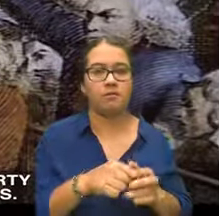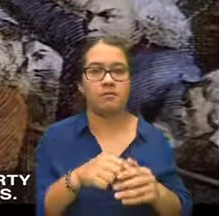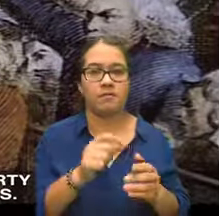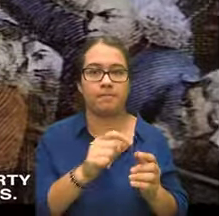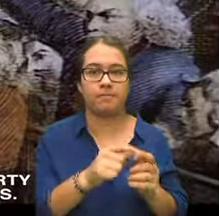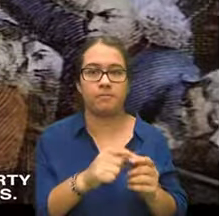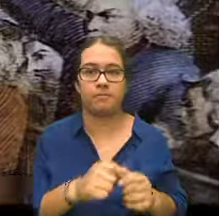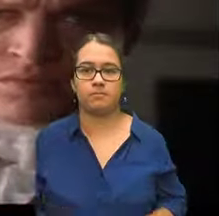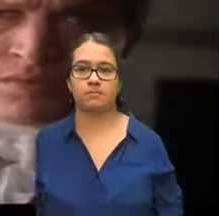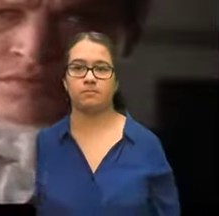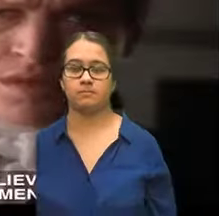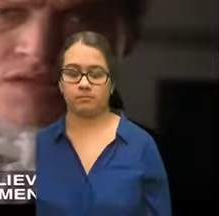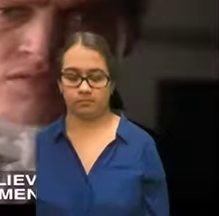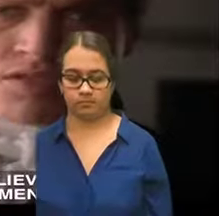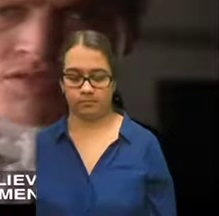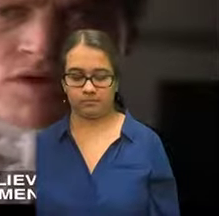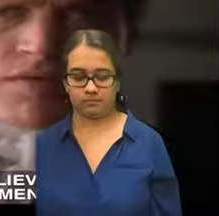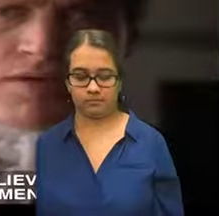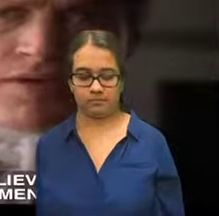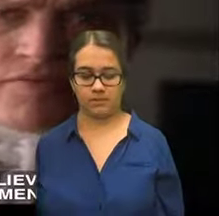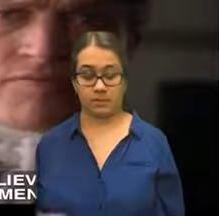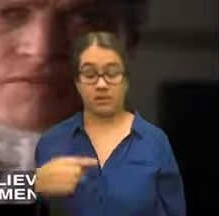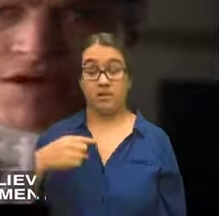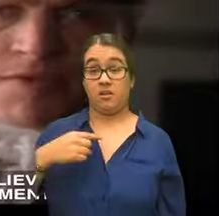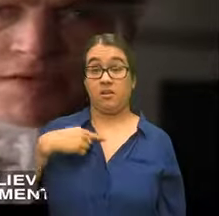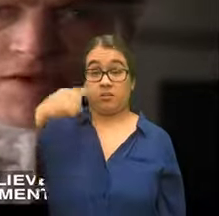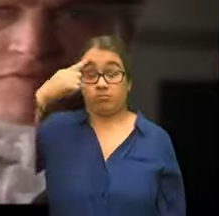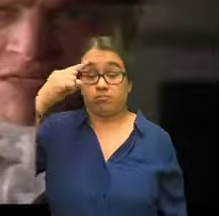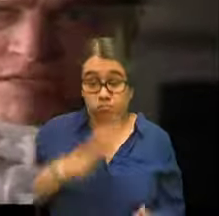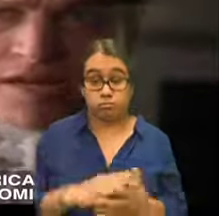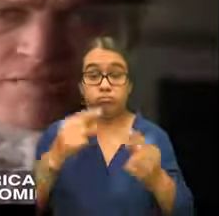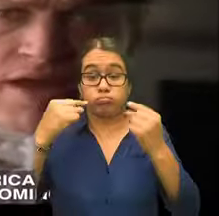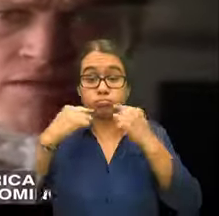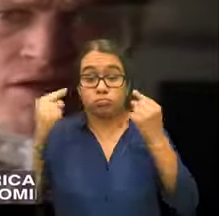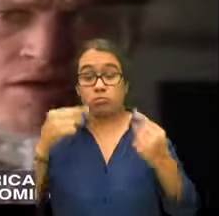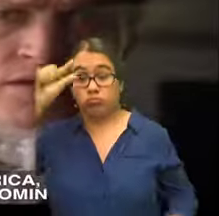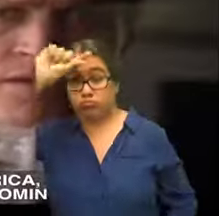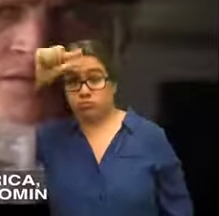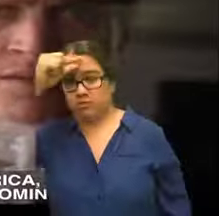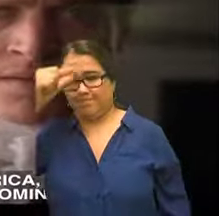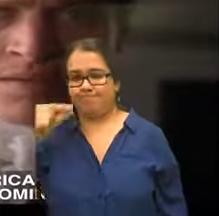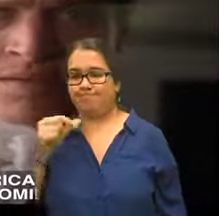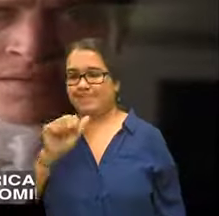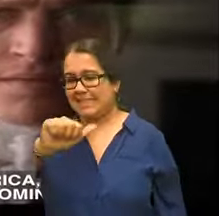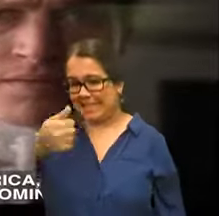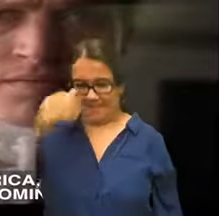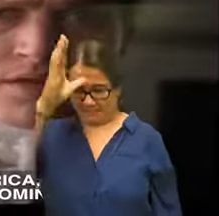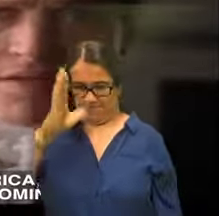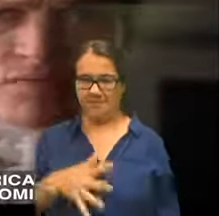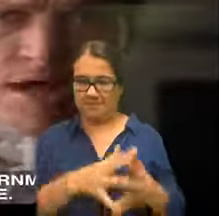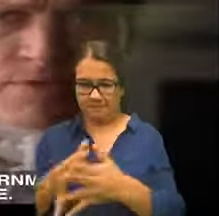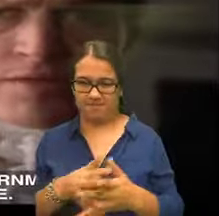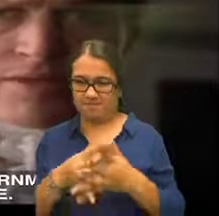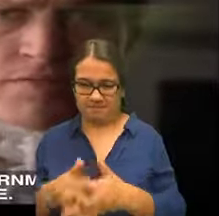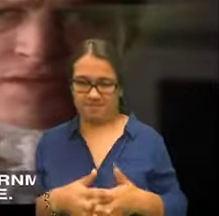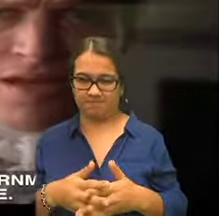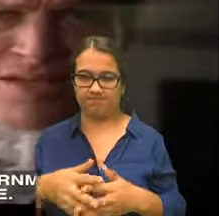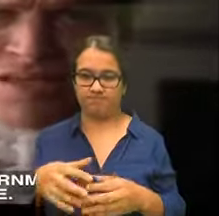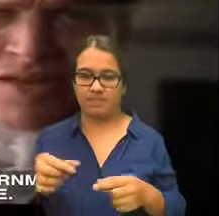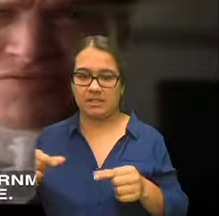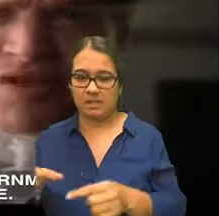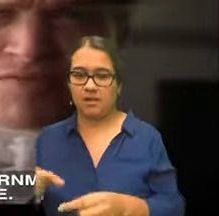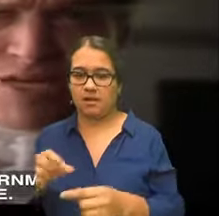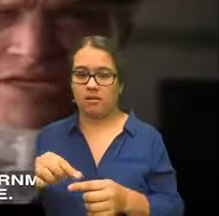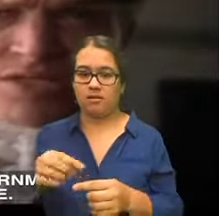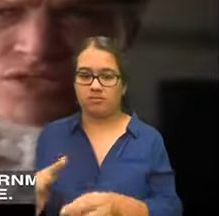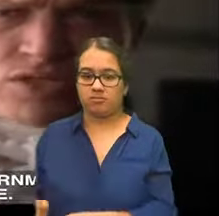creditors I was a stronger believer in popular government as any man in America but it is rapidly becoming the